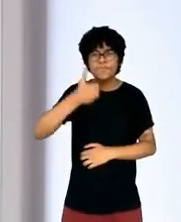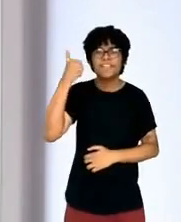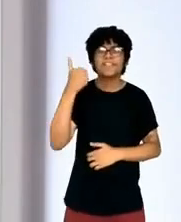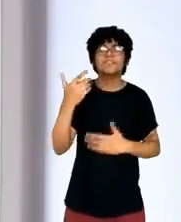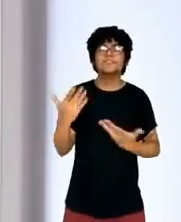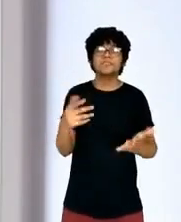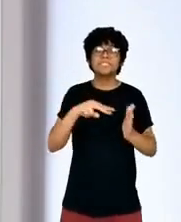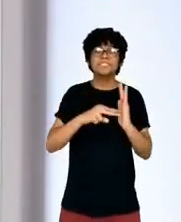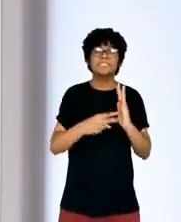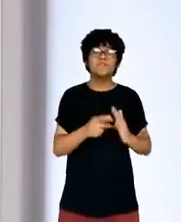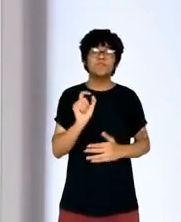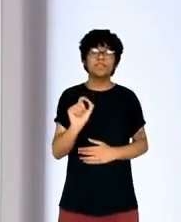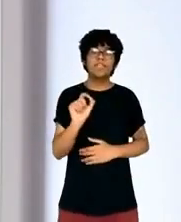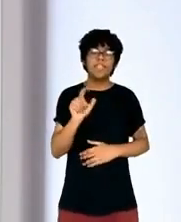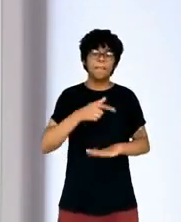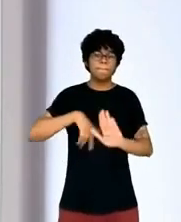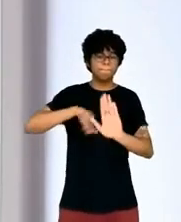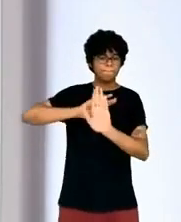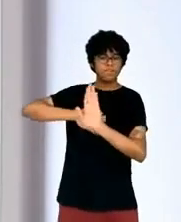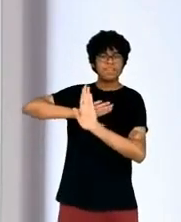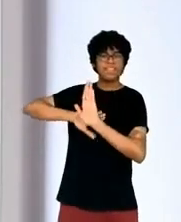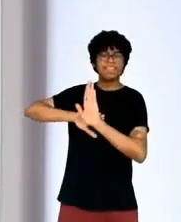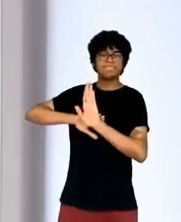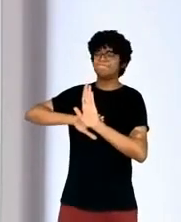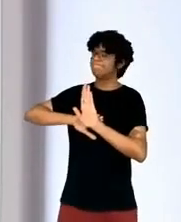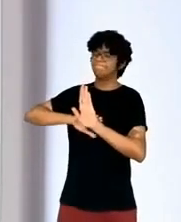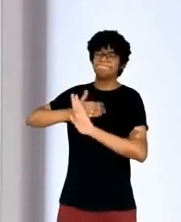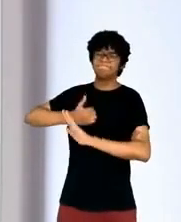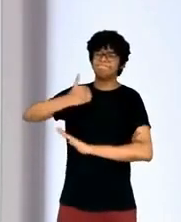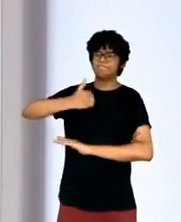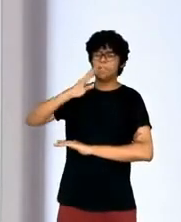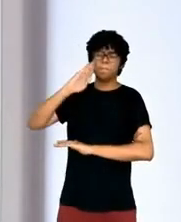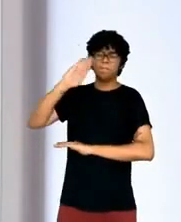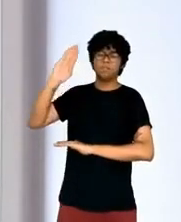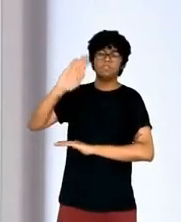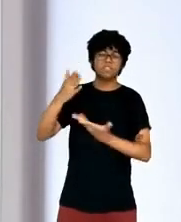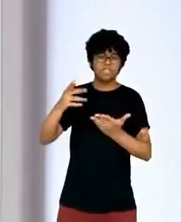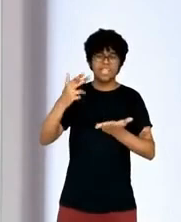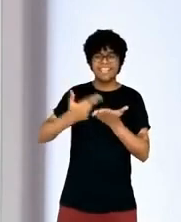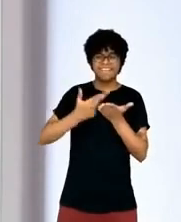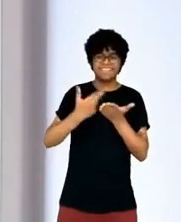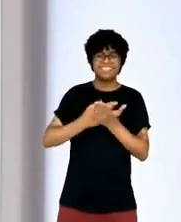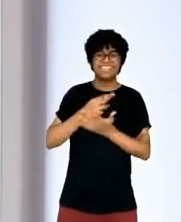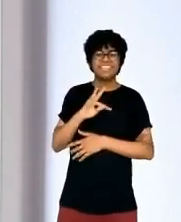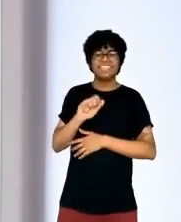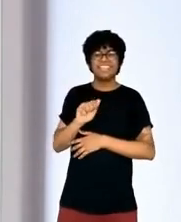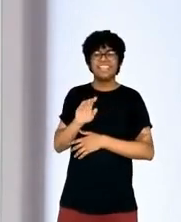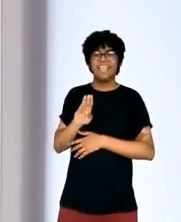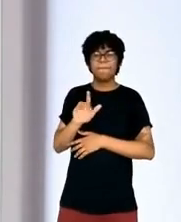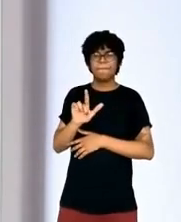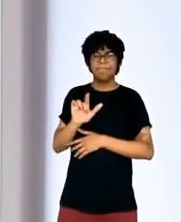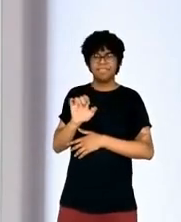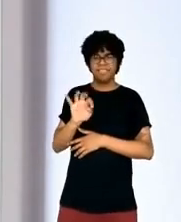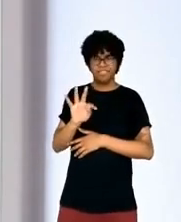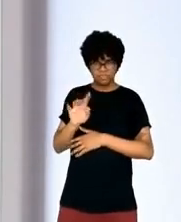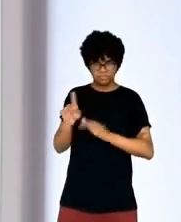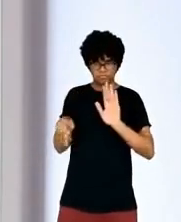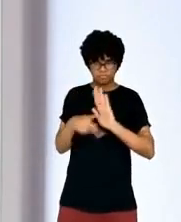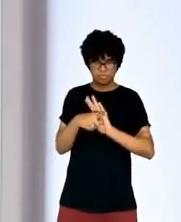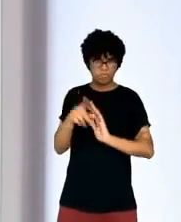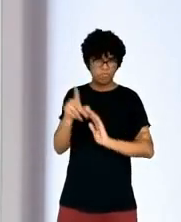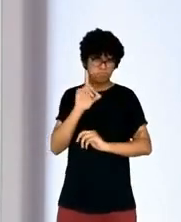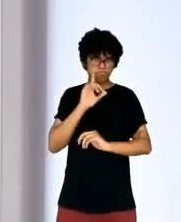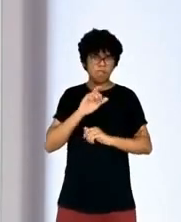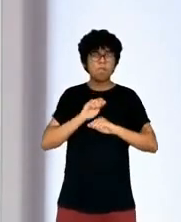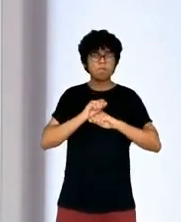The tablet magazine in the United States recently published a series of articles about COVID and the development and